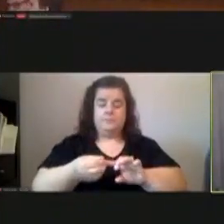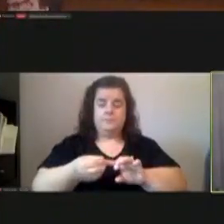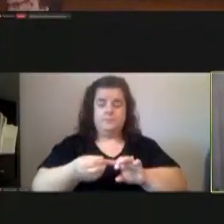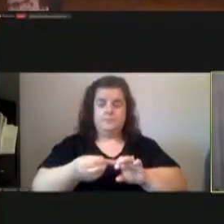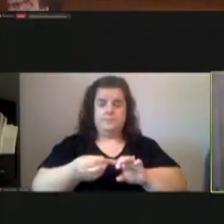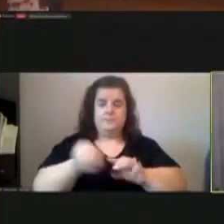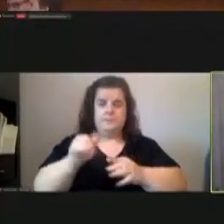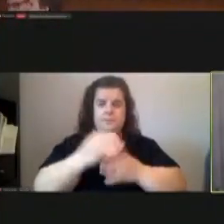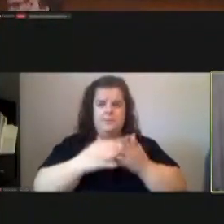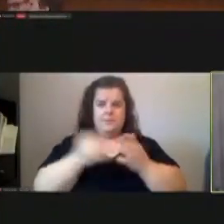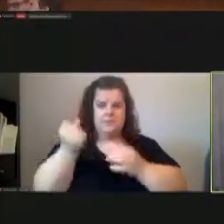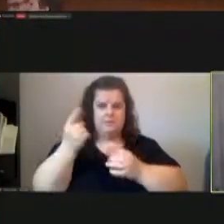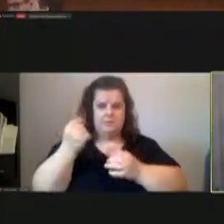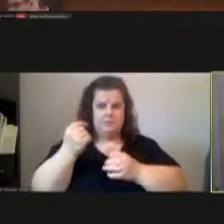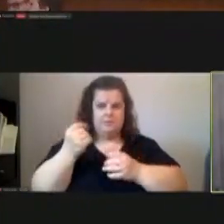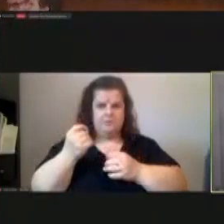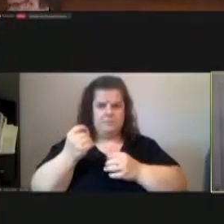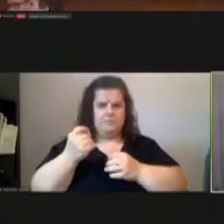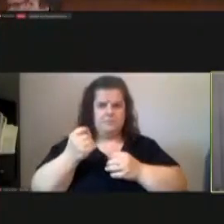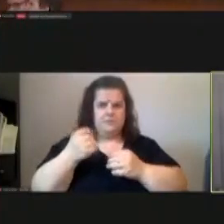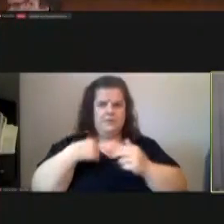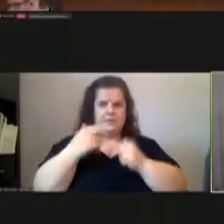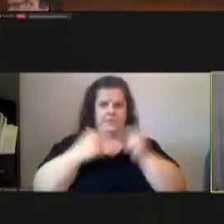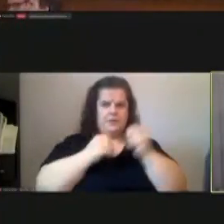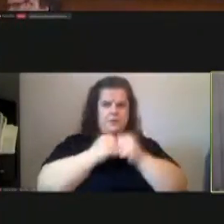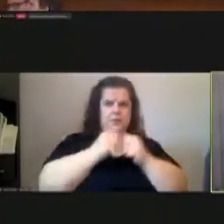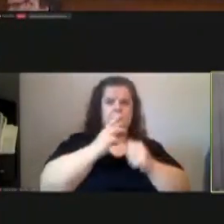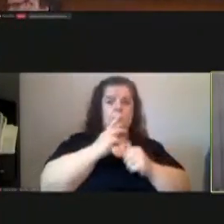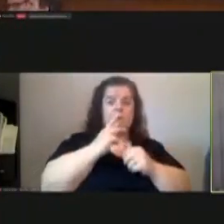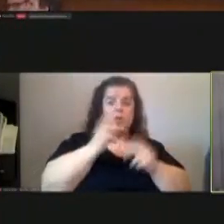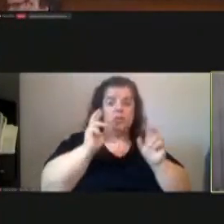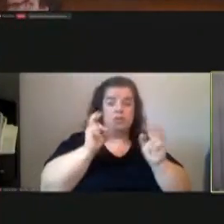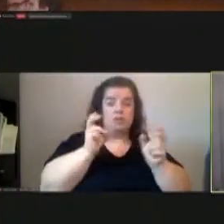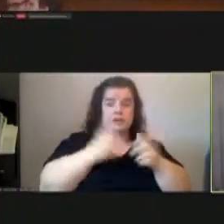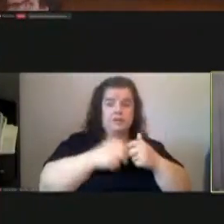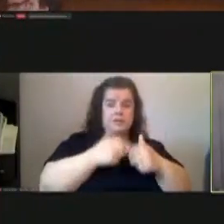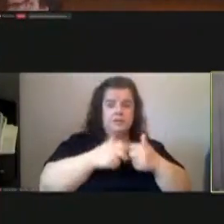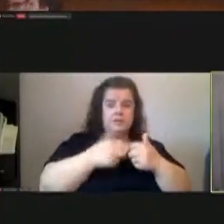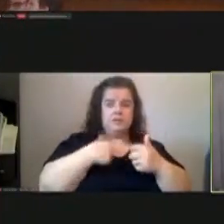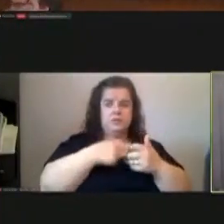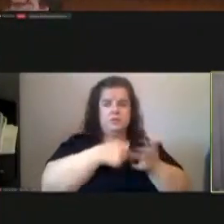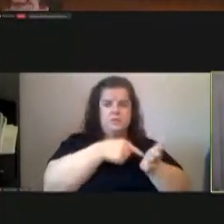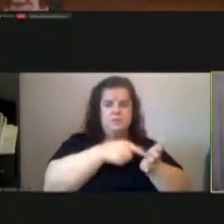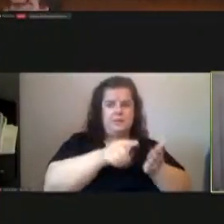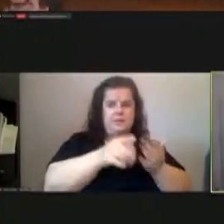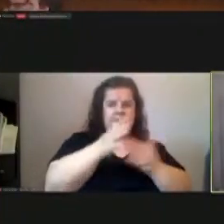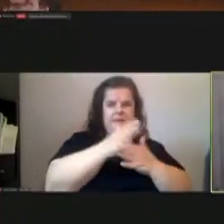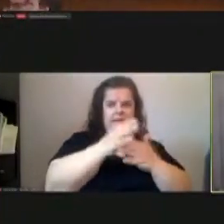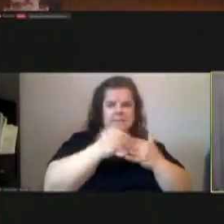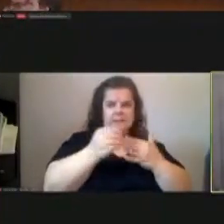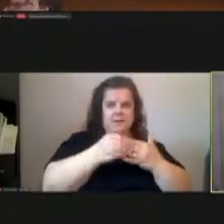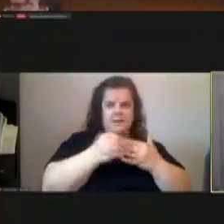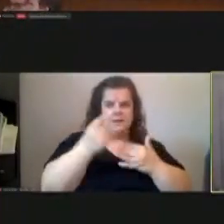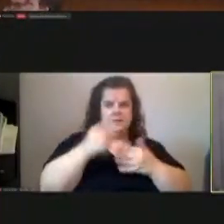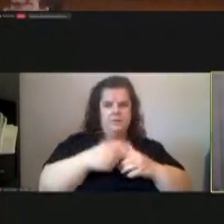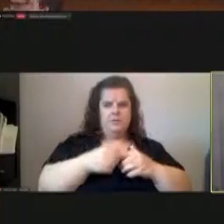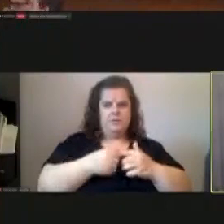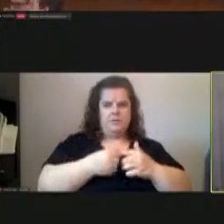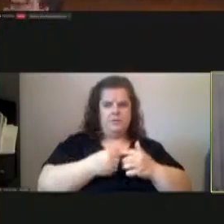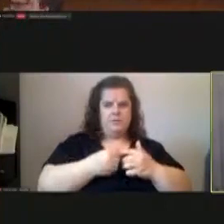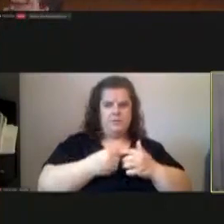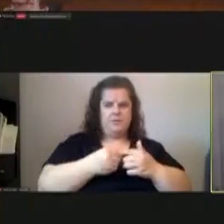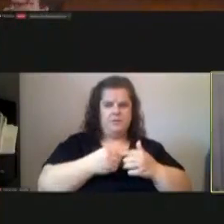having a building that has water issues um that we paid kind of top dollar for is a little more